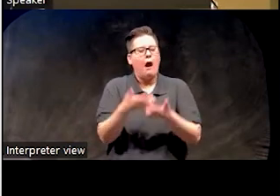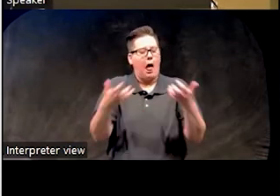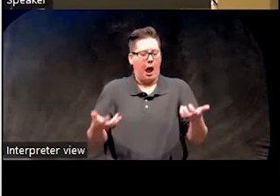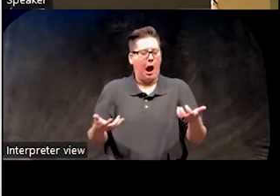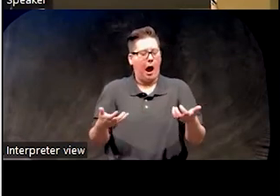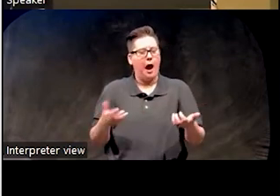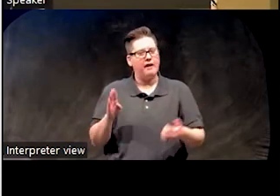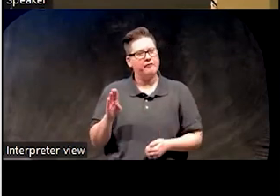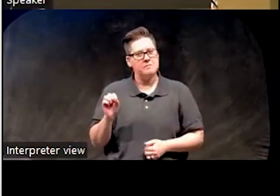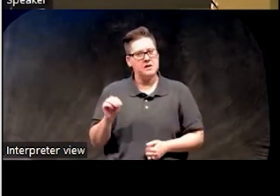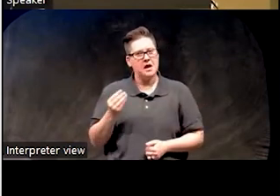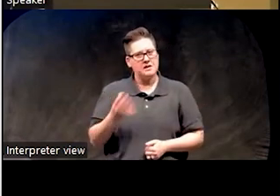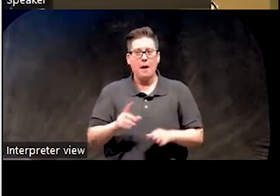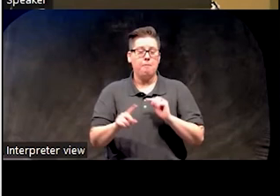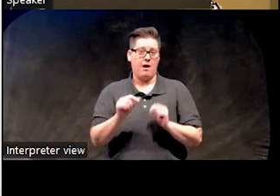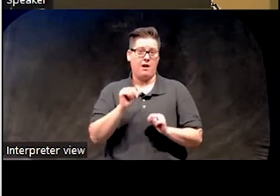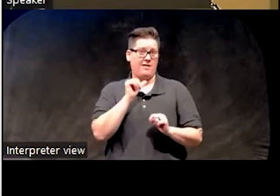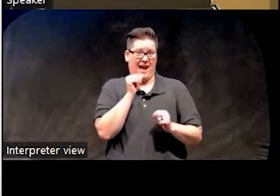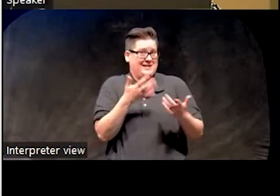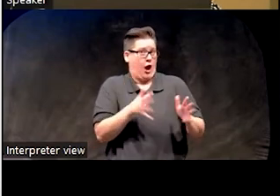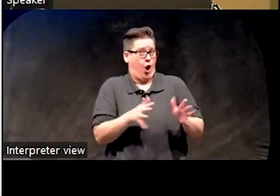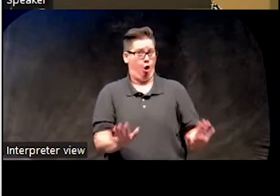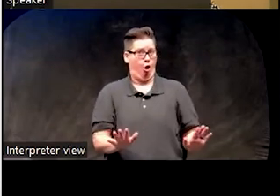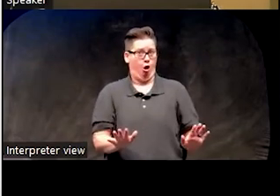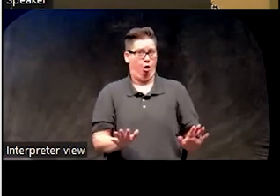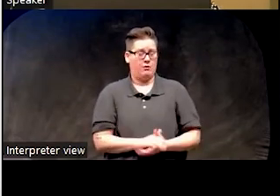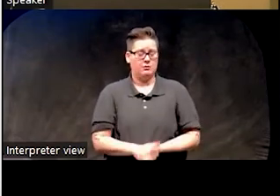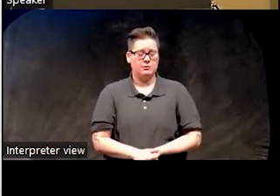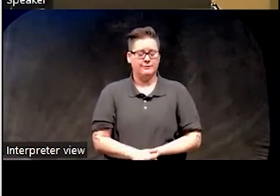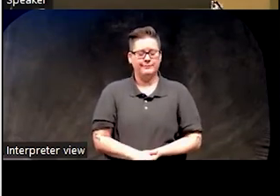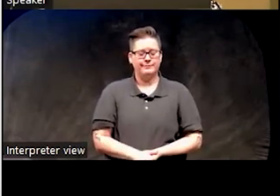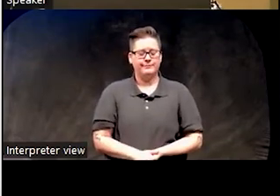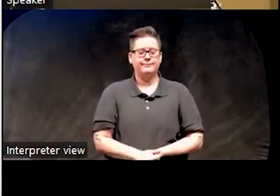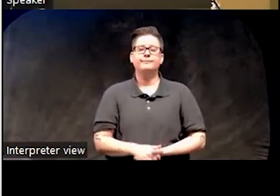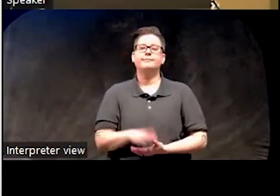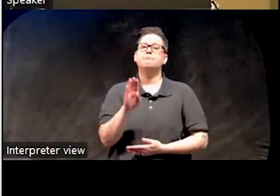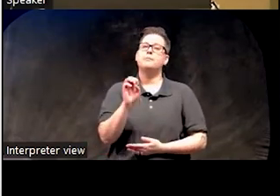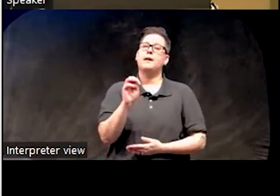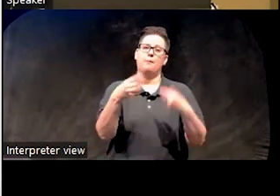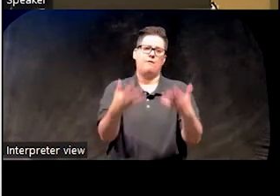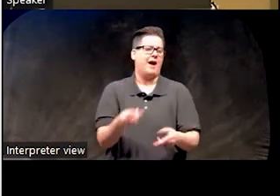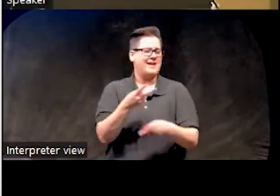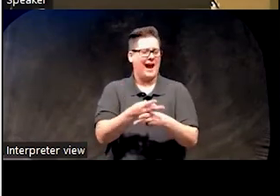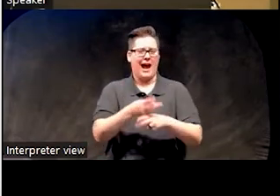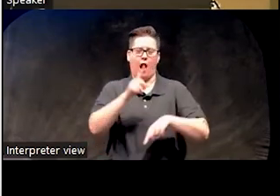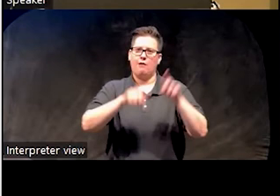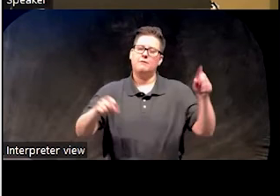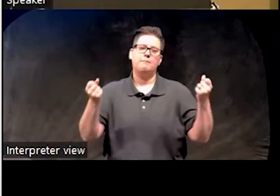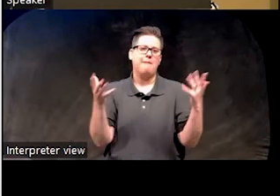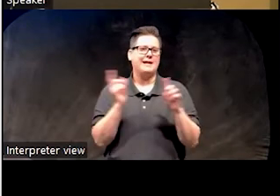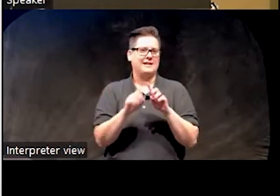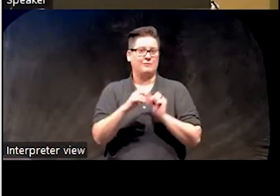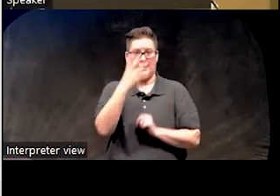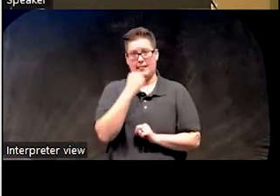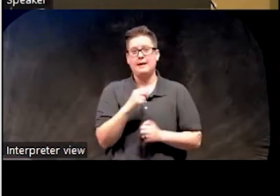of what we do in a BSM clinic, but it's not the only scope of the subspecialty. BSM providers can treat a wide range of